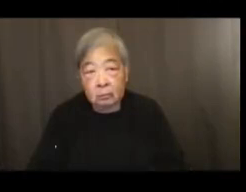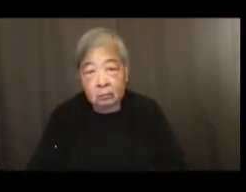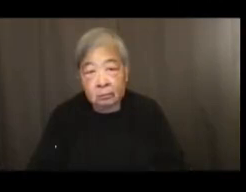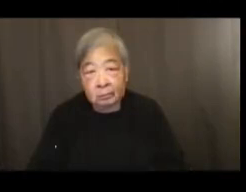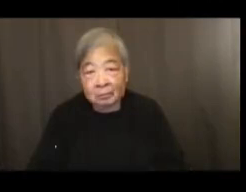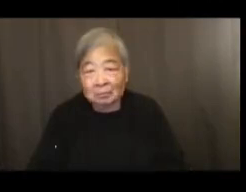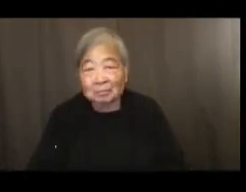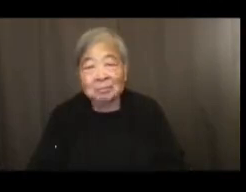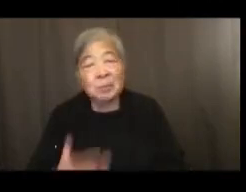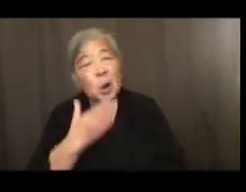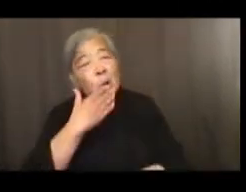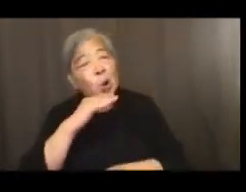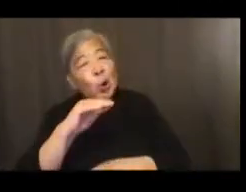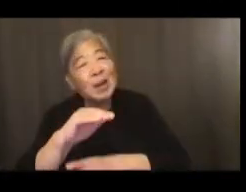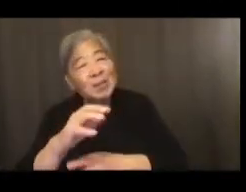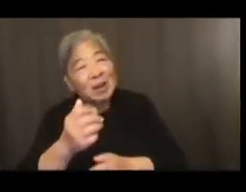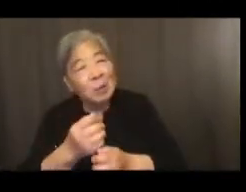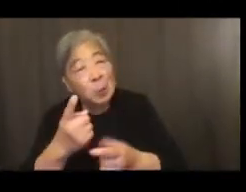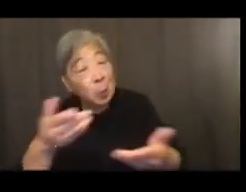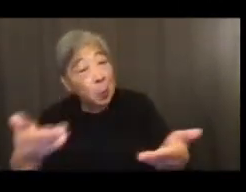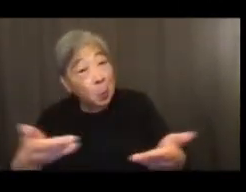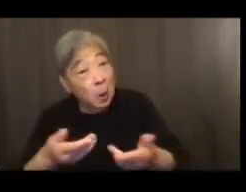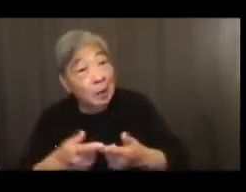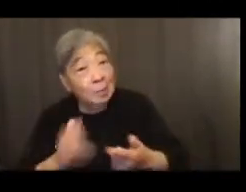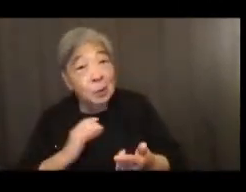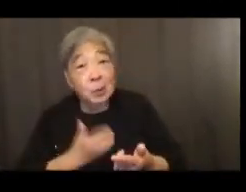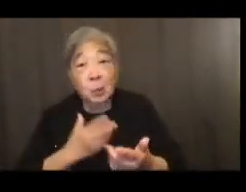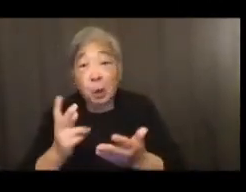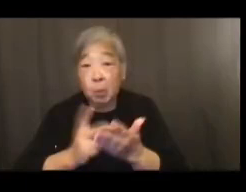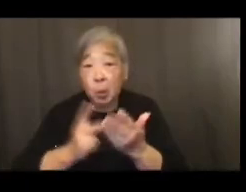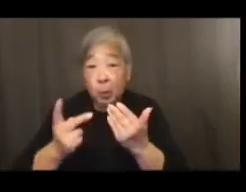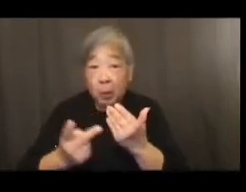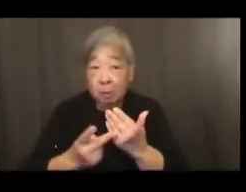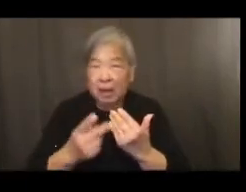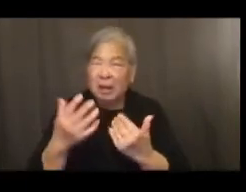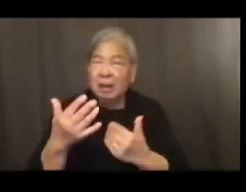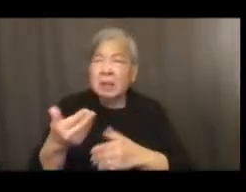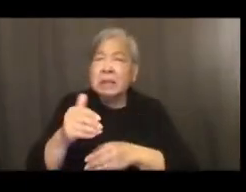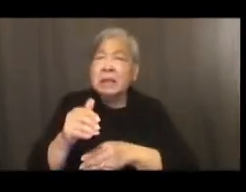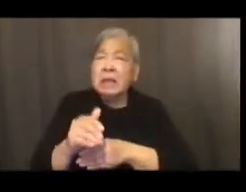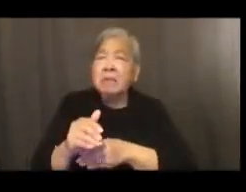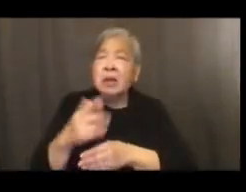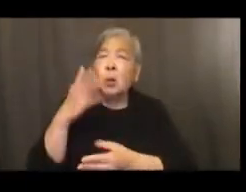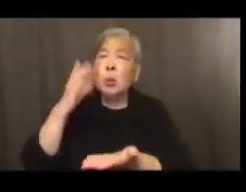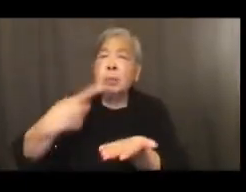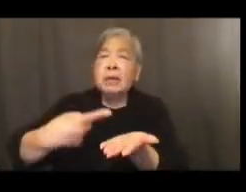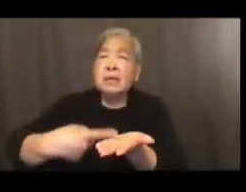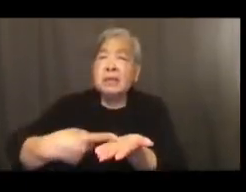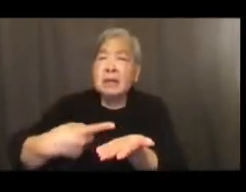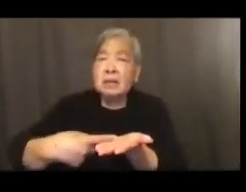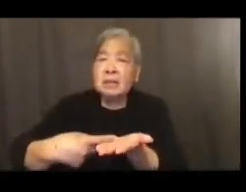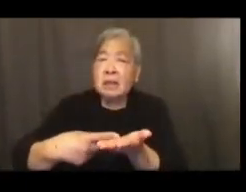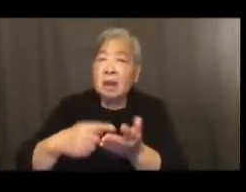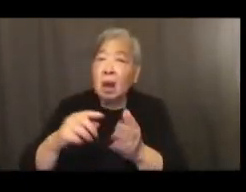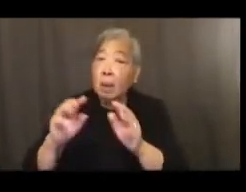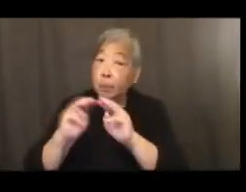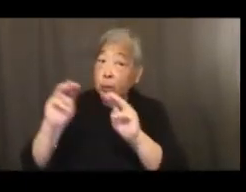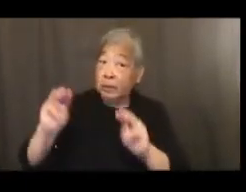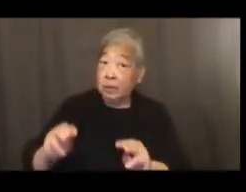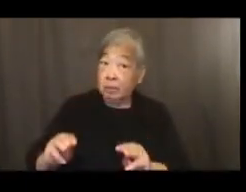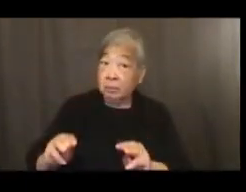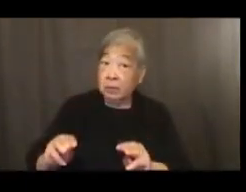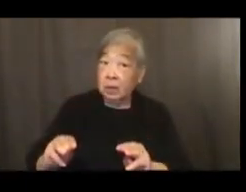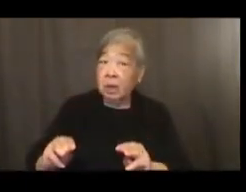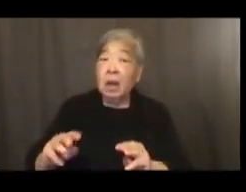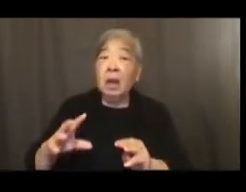Good evening, everyone, and welcome to our program. This evening, we're going to be discussing museums and the advancement